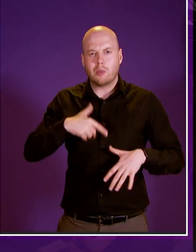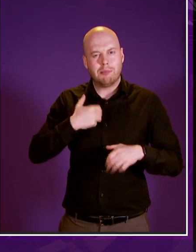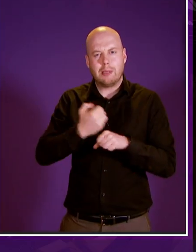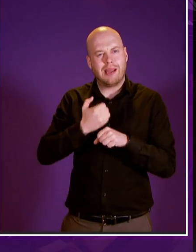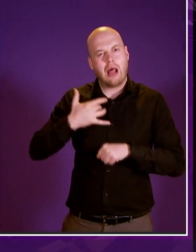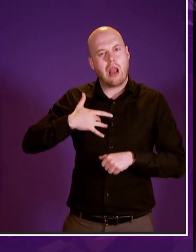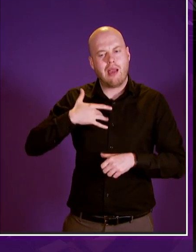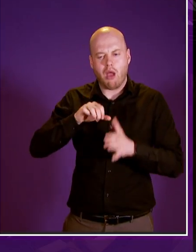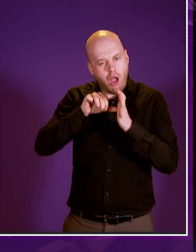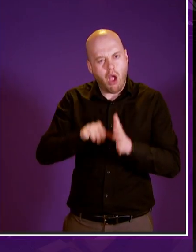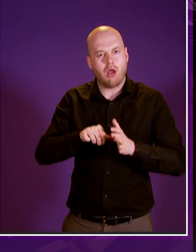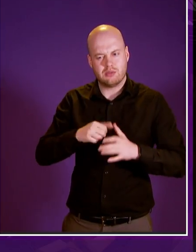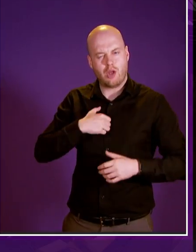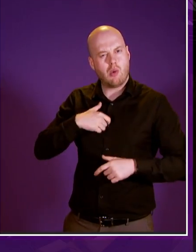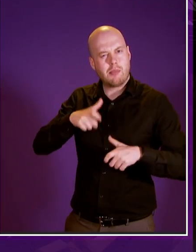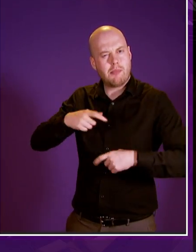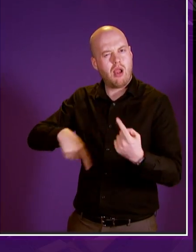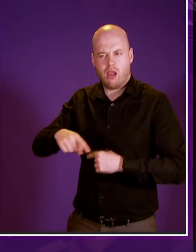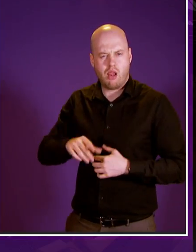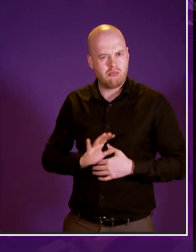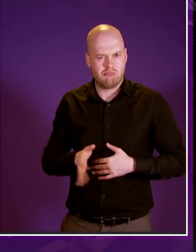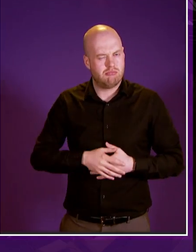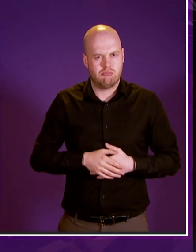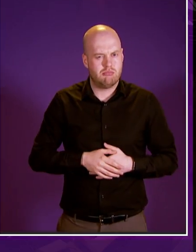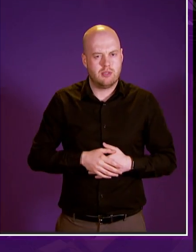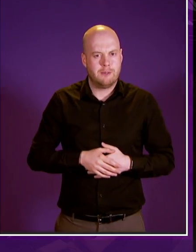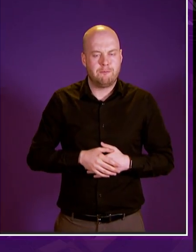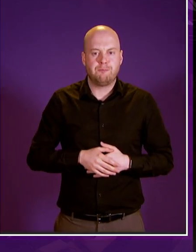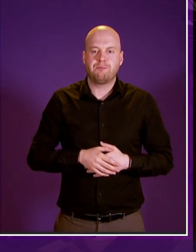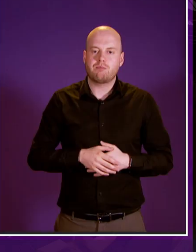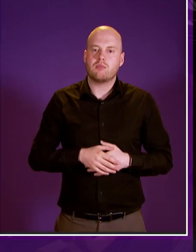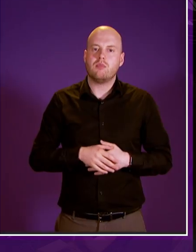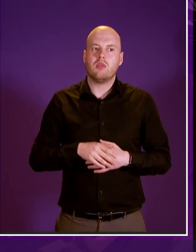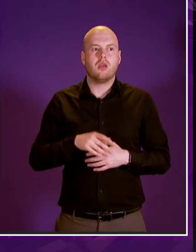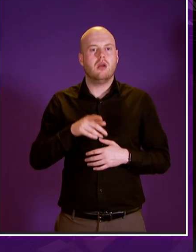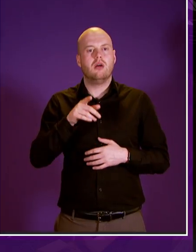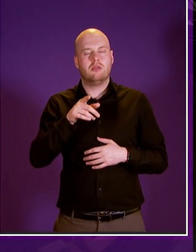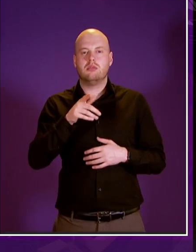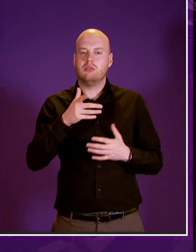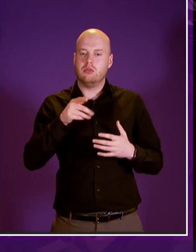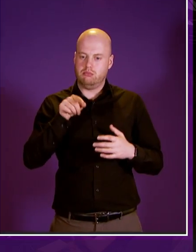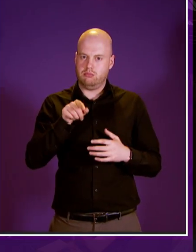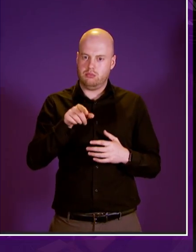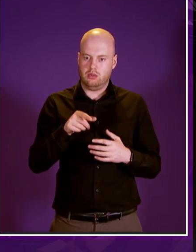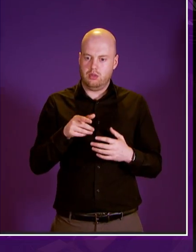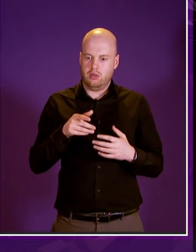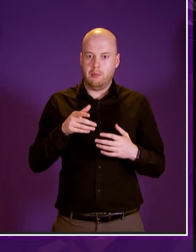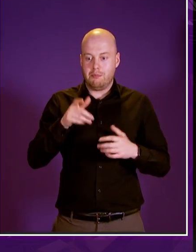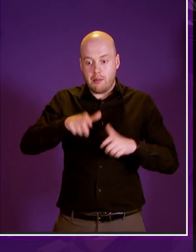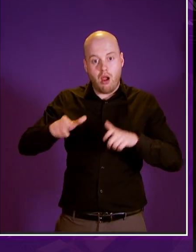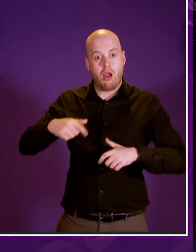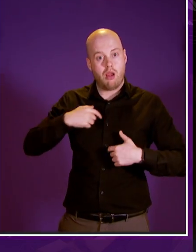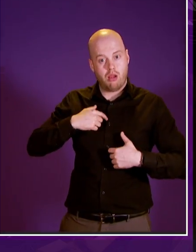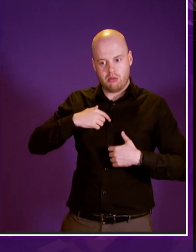our constituents and the people of scotland but by enshrining respect as the two respecting dignity as the two unwavering pillars of our